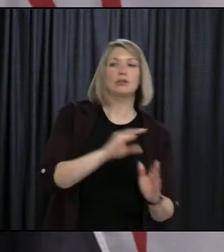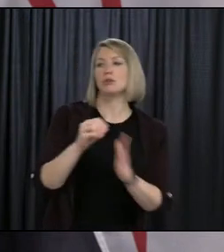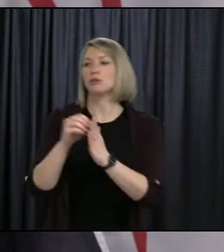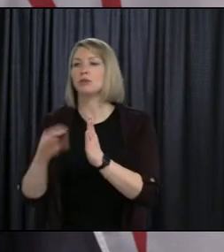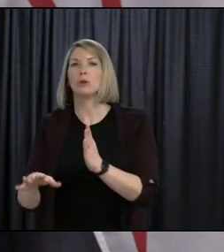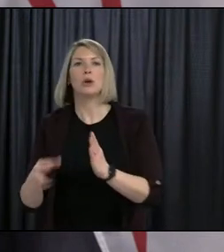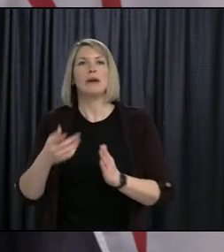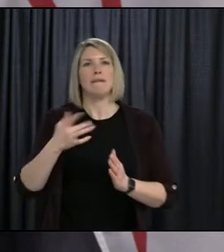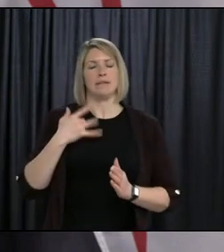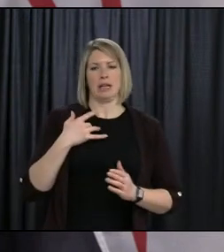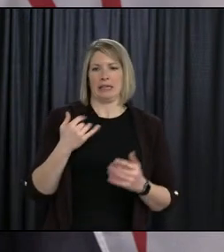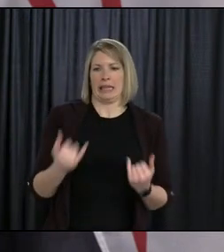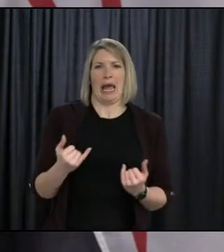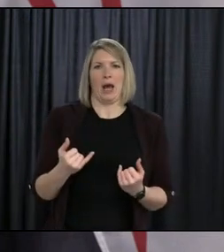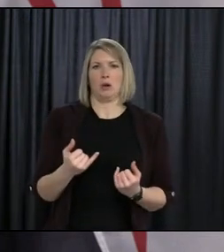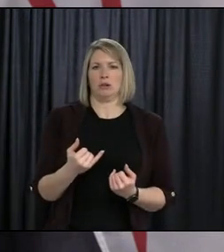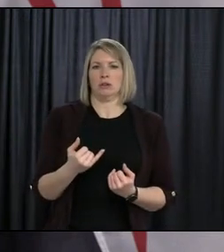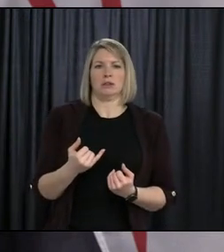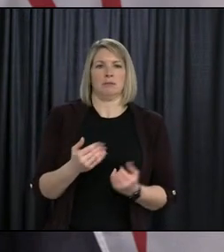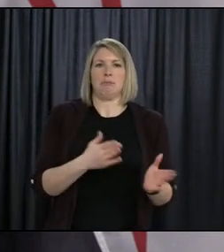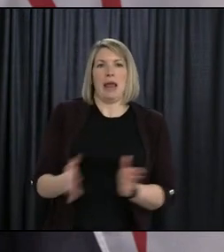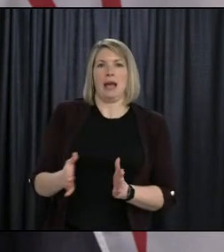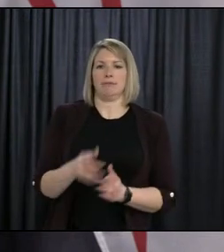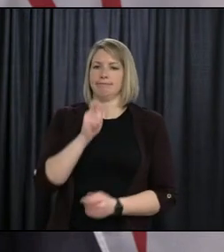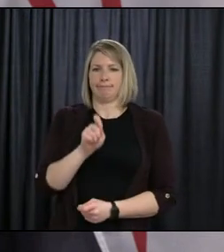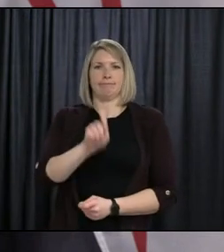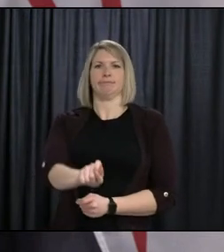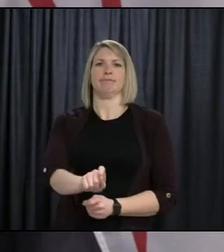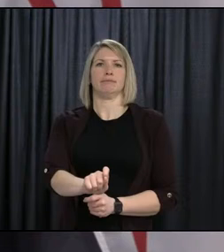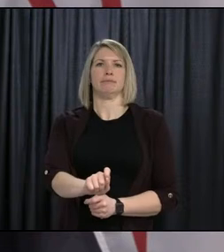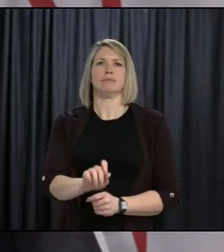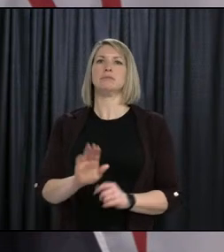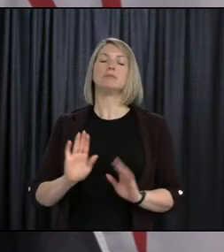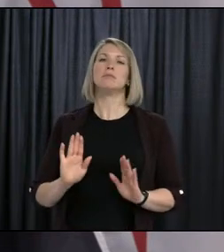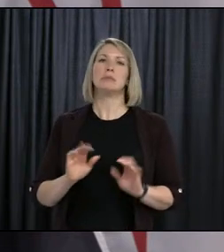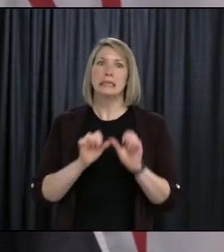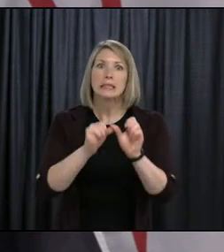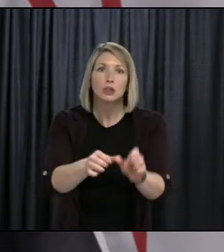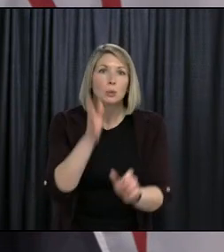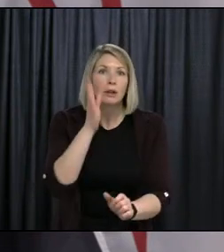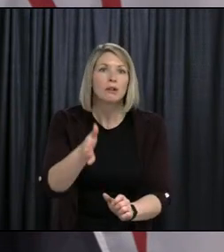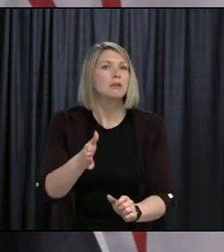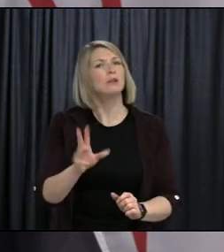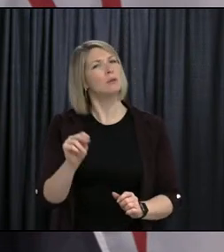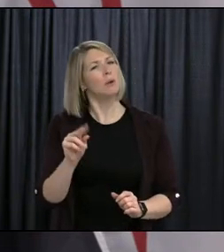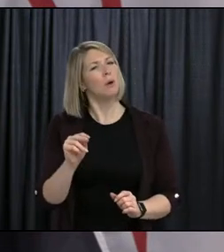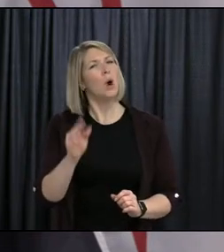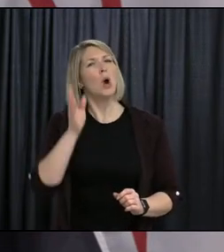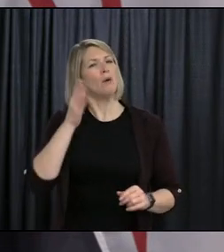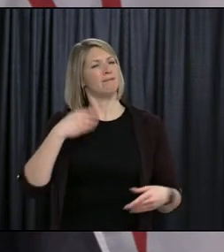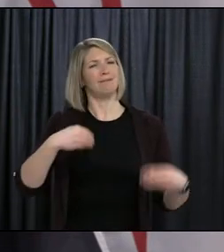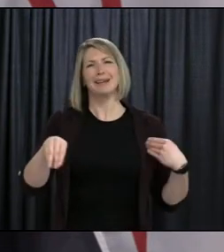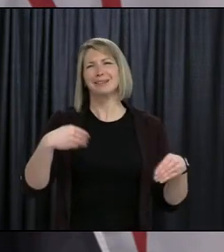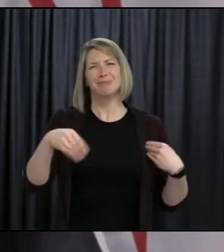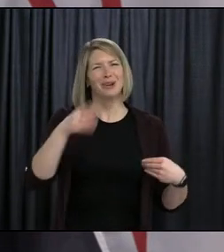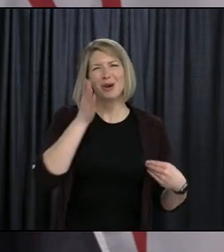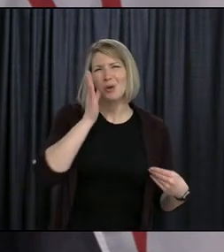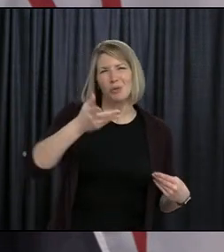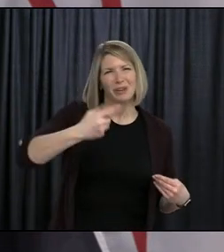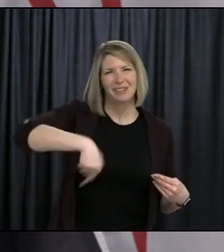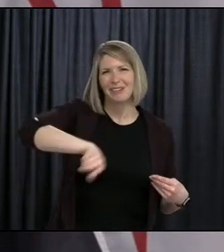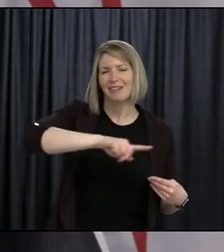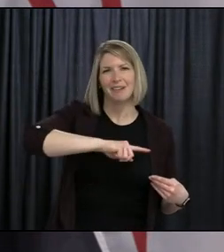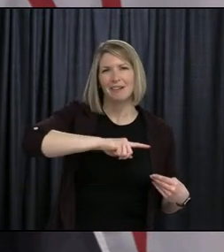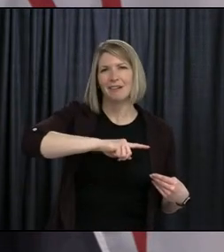in any way. We want to do as much learning as possible and much